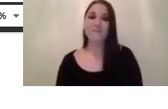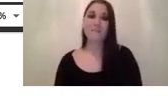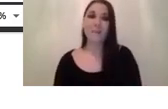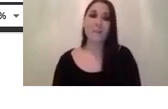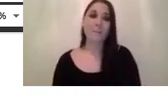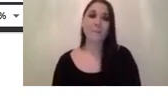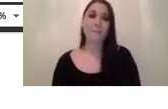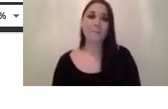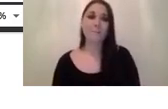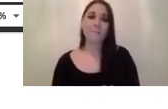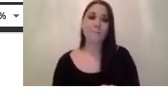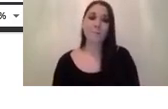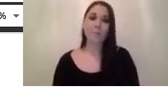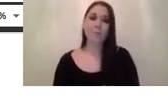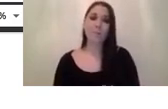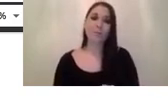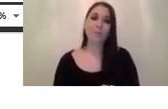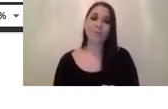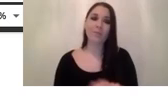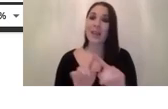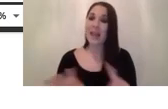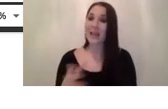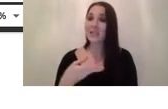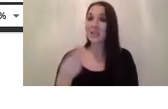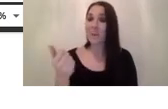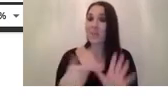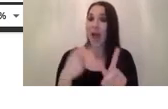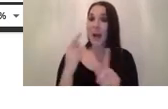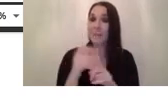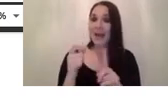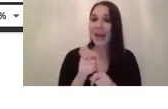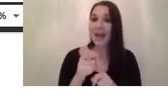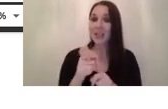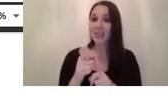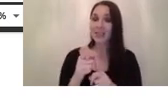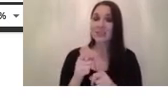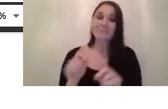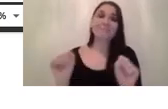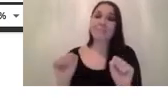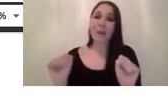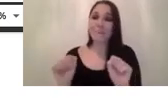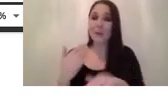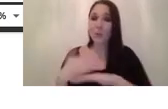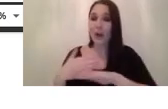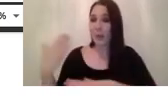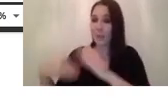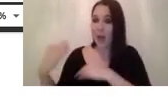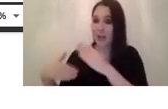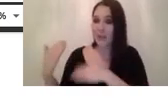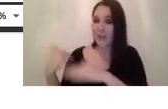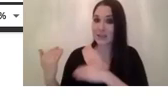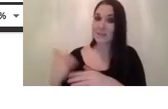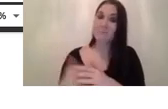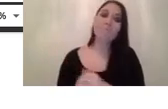uh actually like some of the applications uh i have been working in the past and